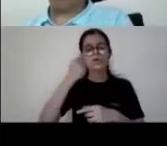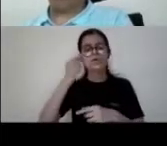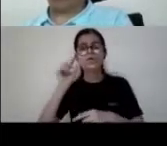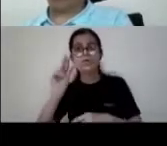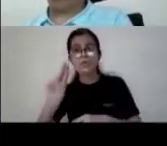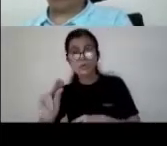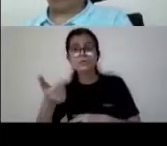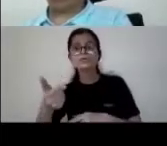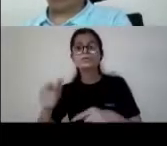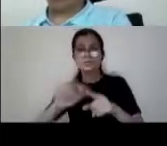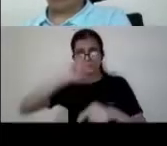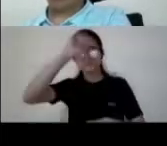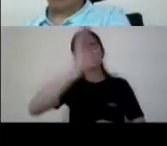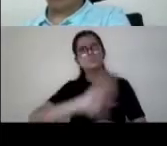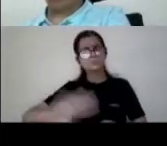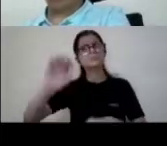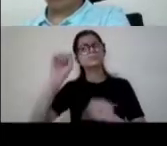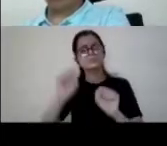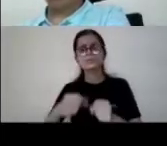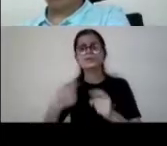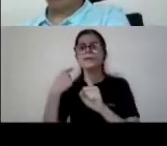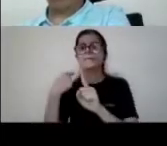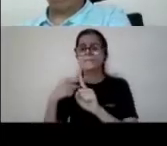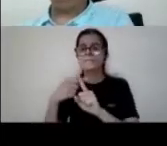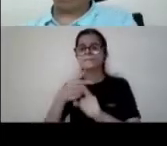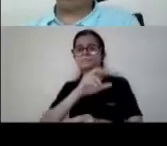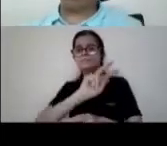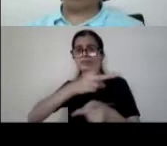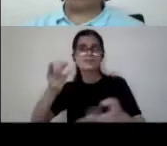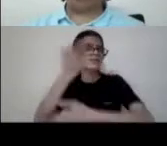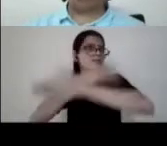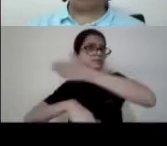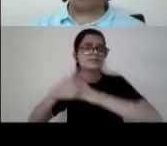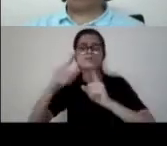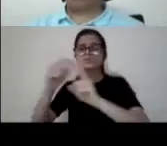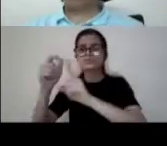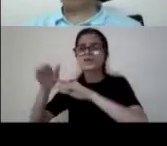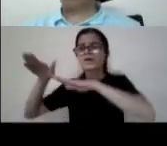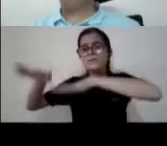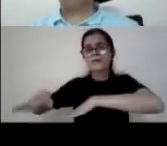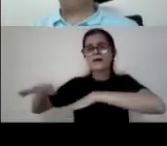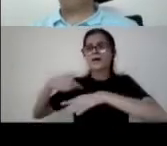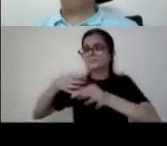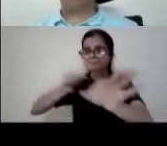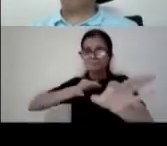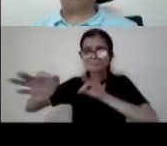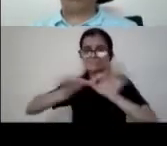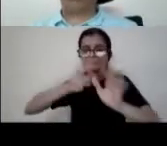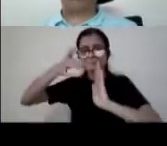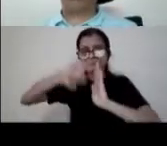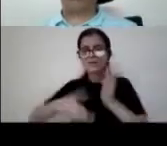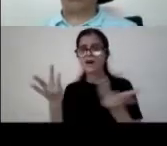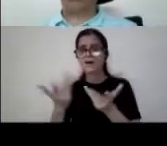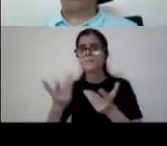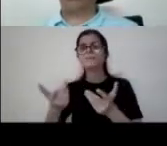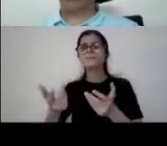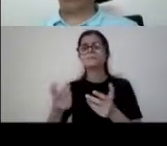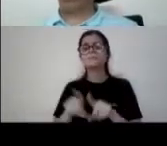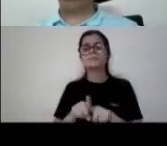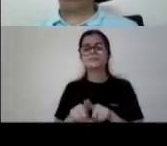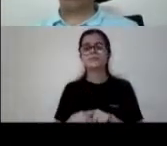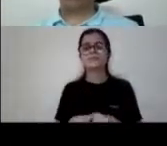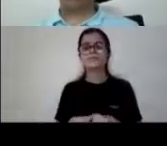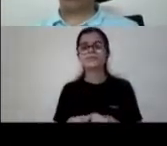but yeah i mean that that all depends on what how do we define persons with blindness and low vision how do we define